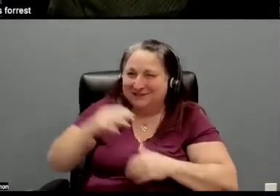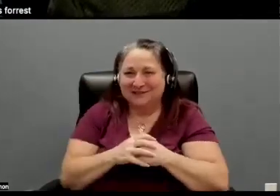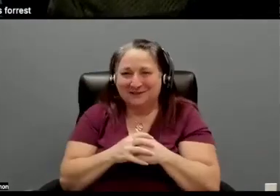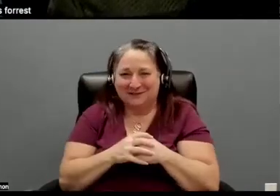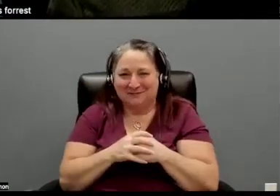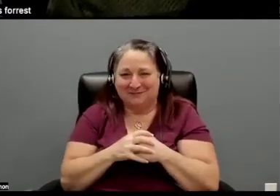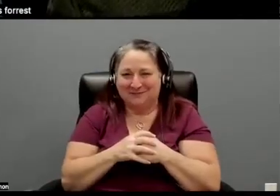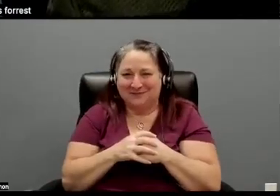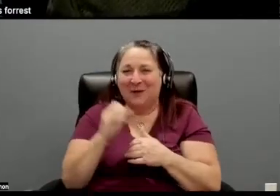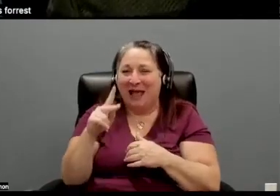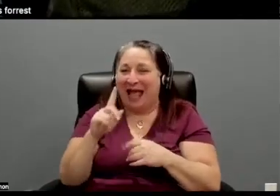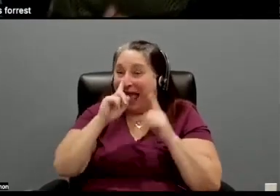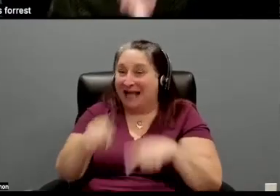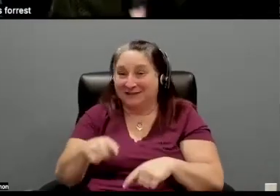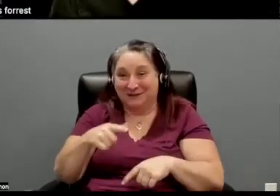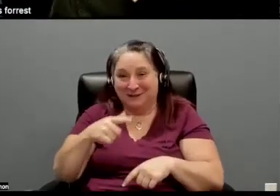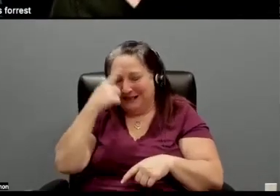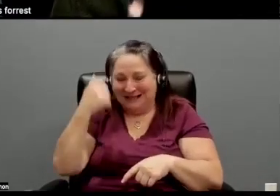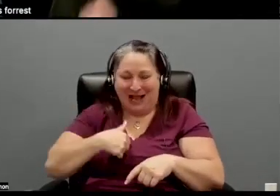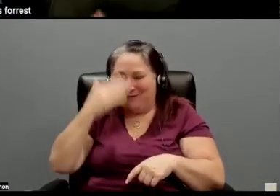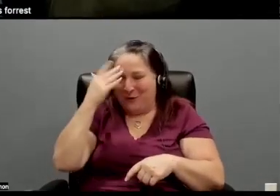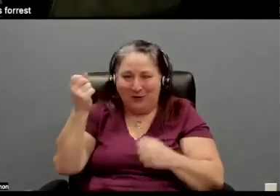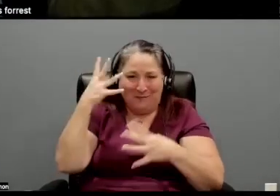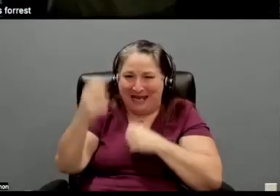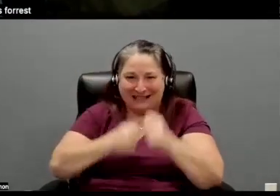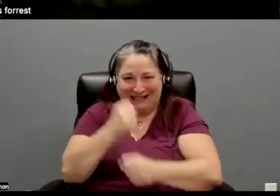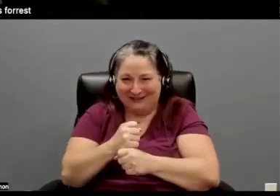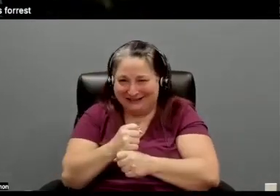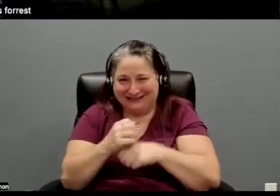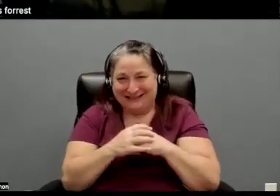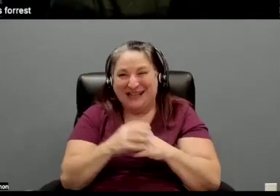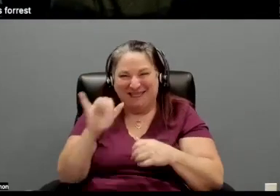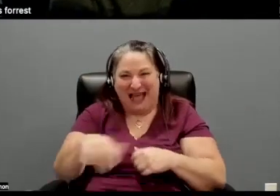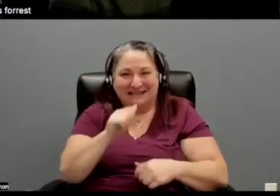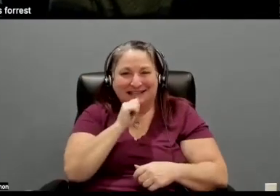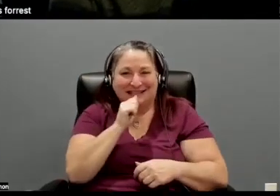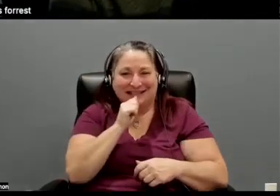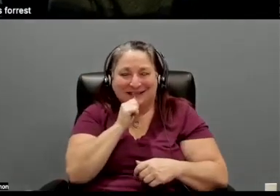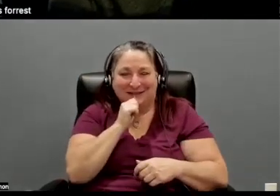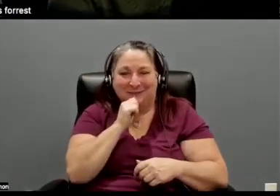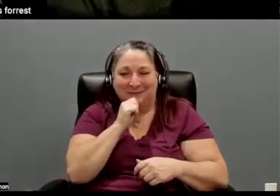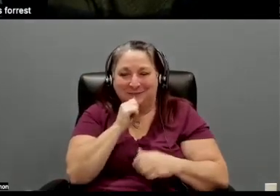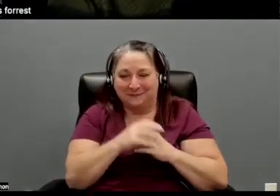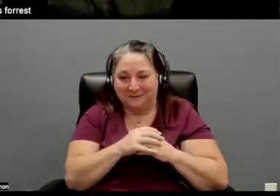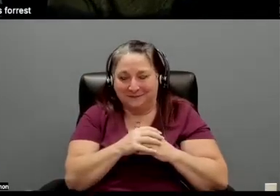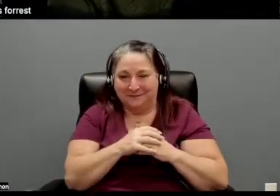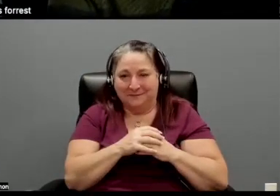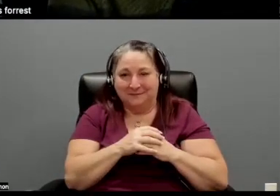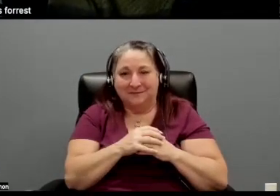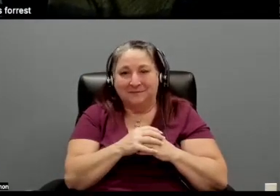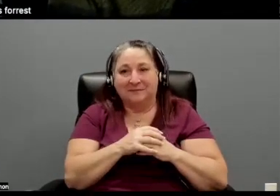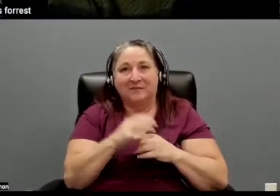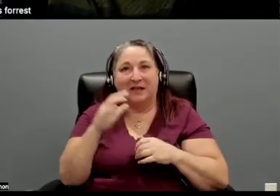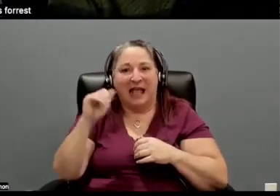Okay. Yeah. You answer it because I've known you for years. Yeah. That's, I think that's the secret is, is the first time that I met Barry